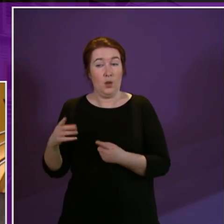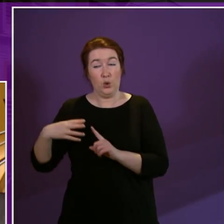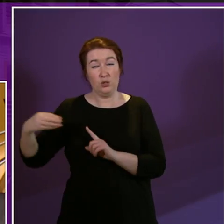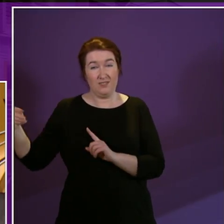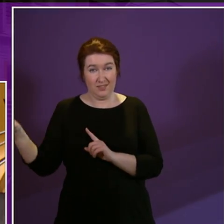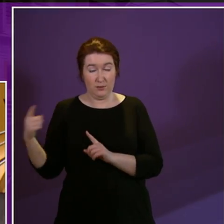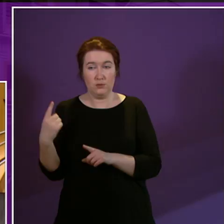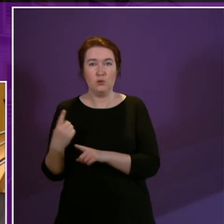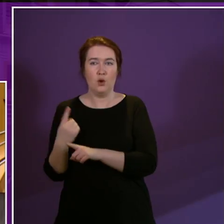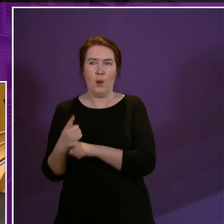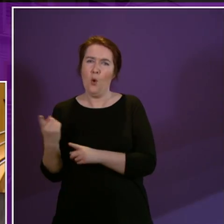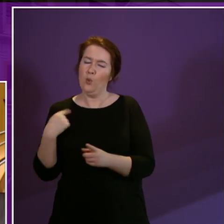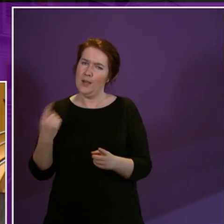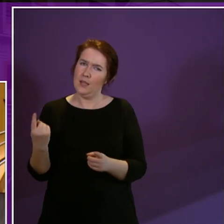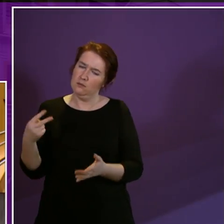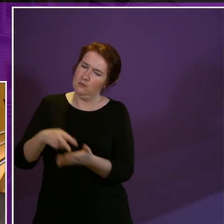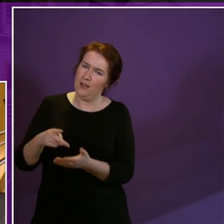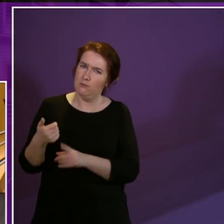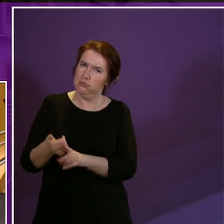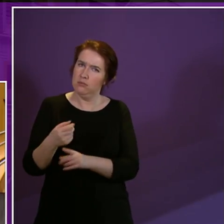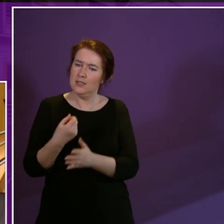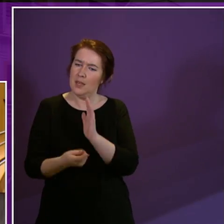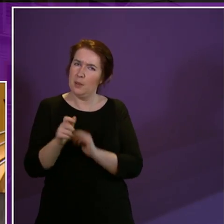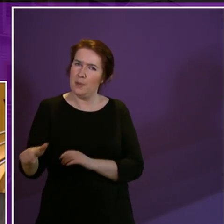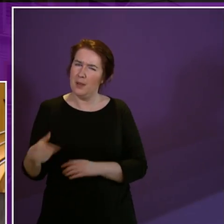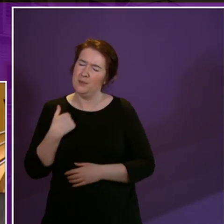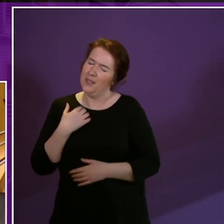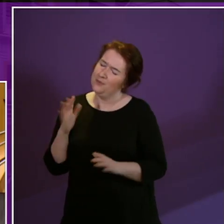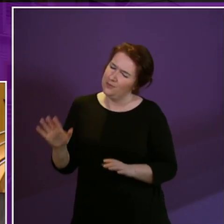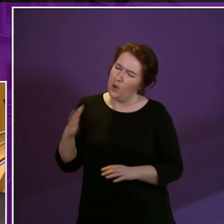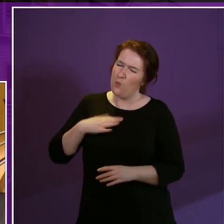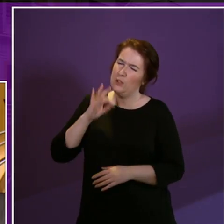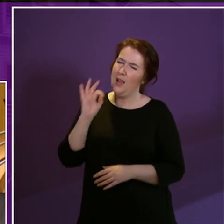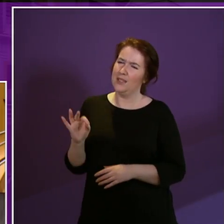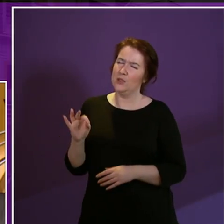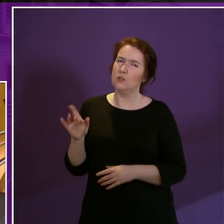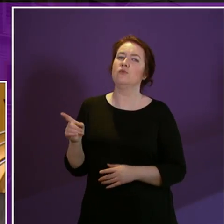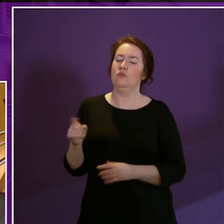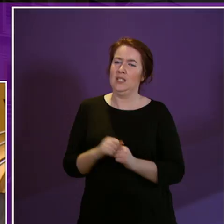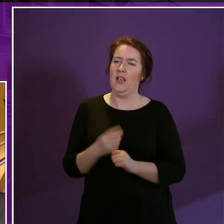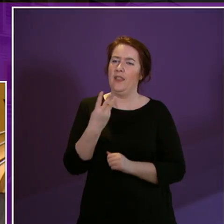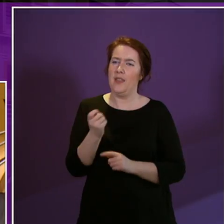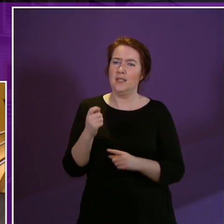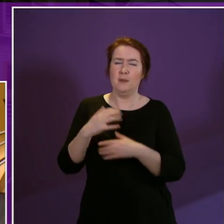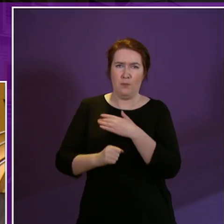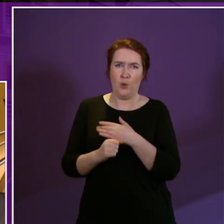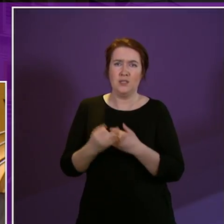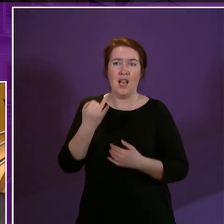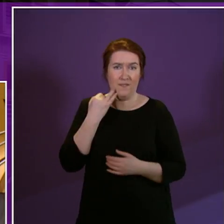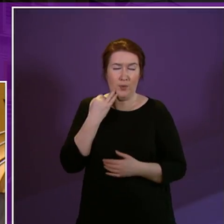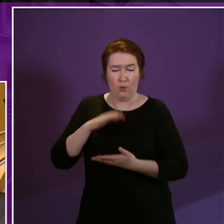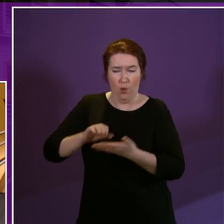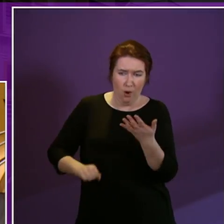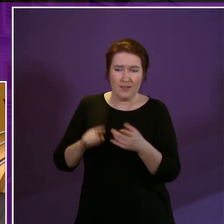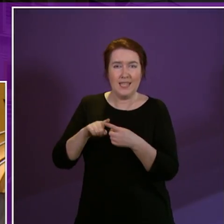about sticking up for disabled people you'd really like to ask them how is it that taking £30 a week cutting from ESA